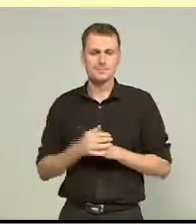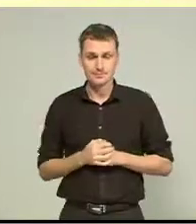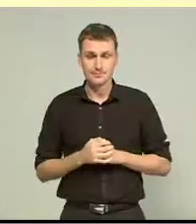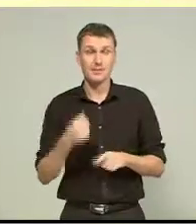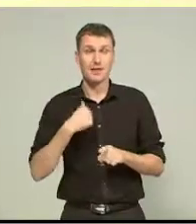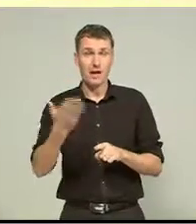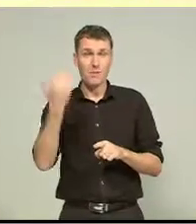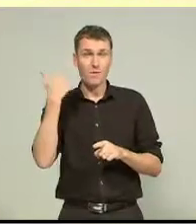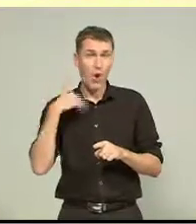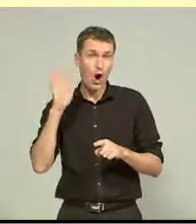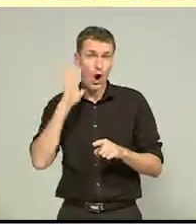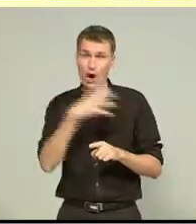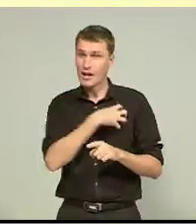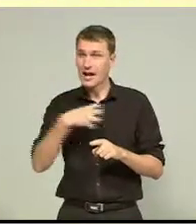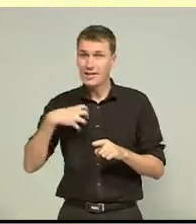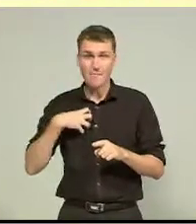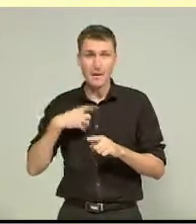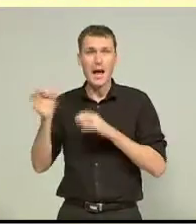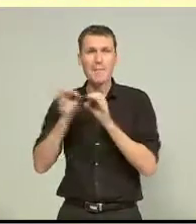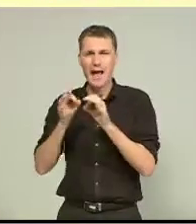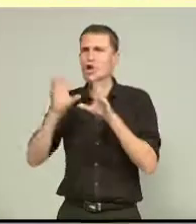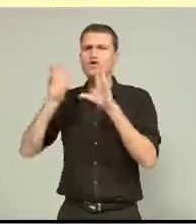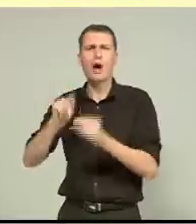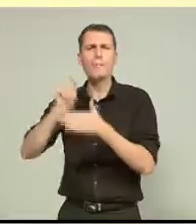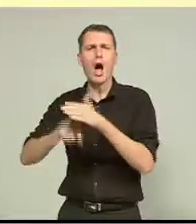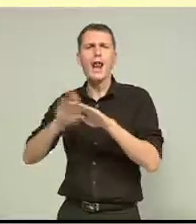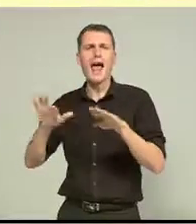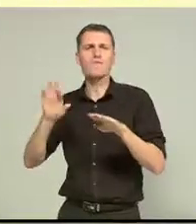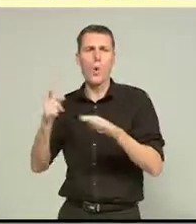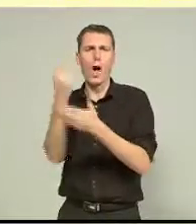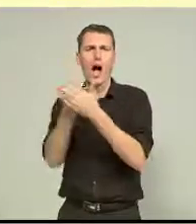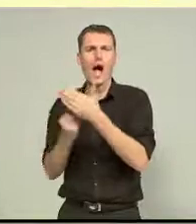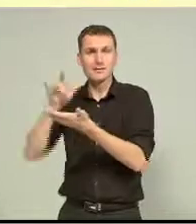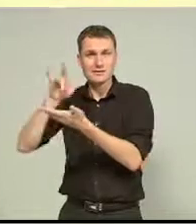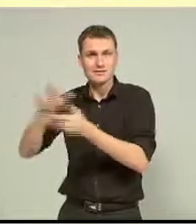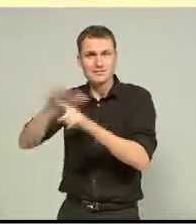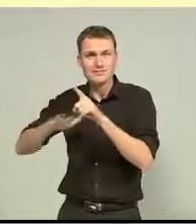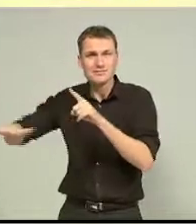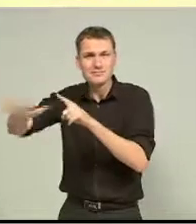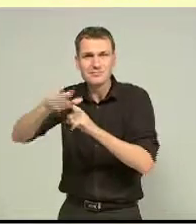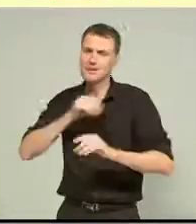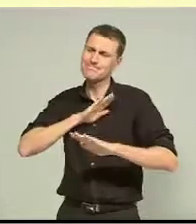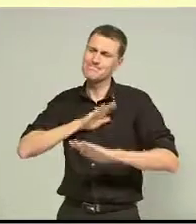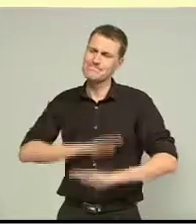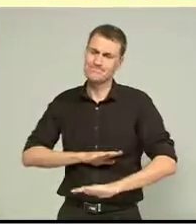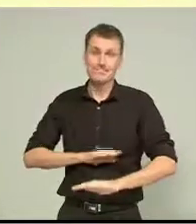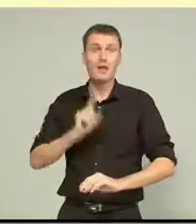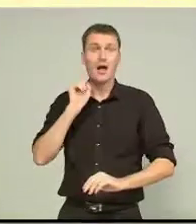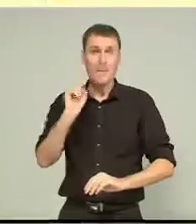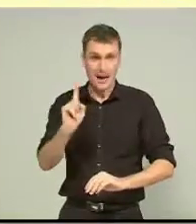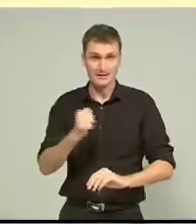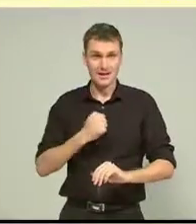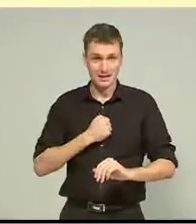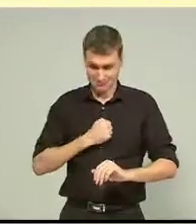government's intention to put the land purchase for this precinct on hold, but my sinking heart has been well and truly